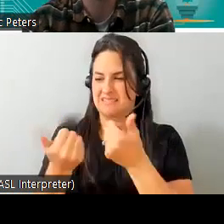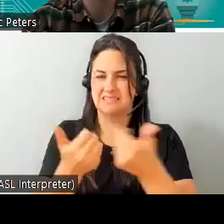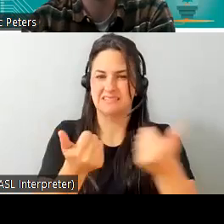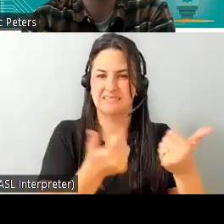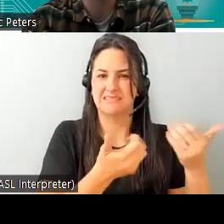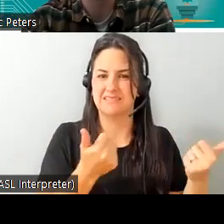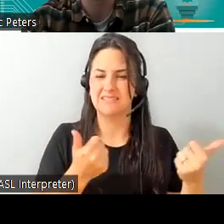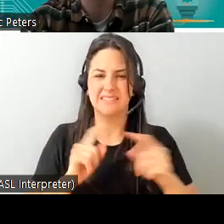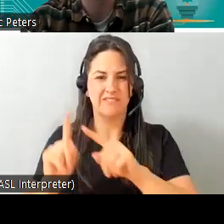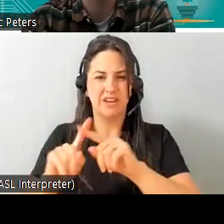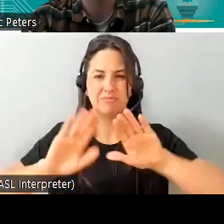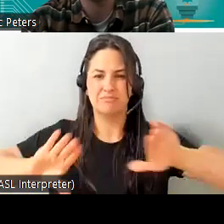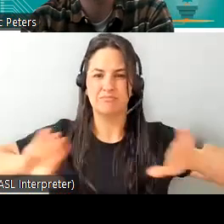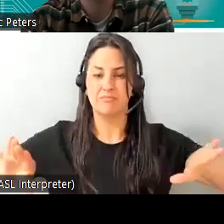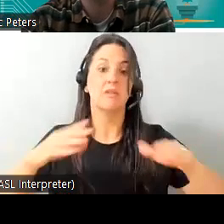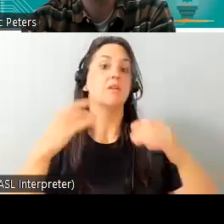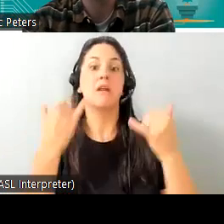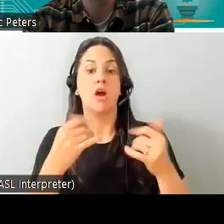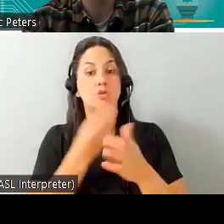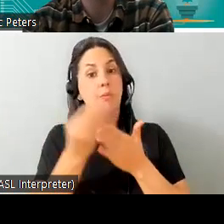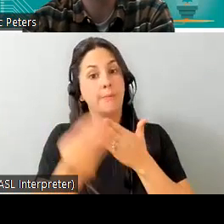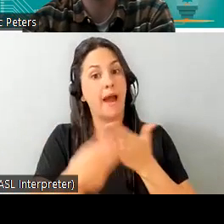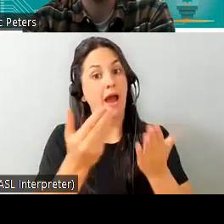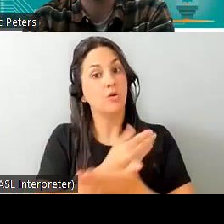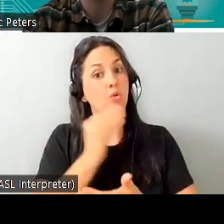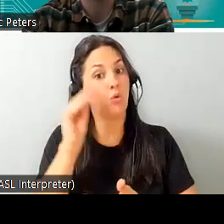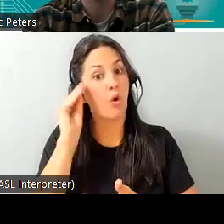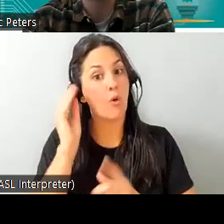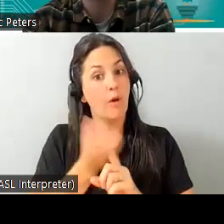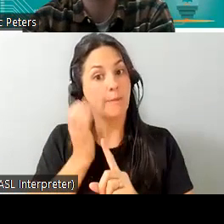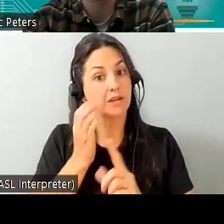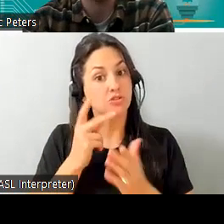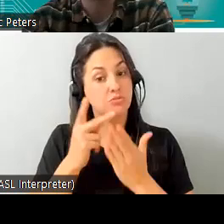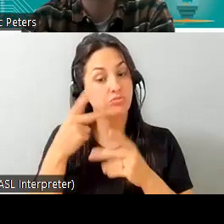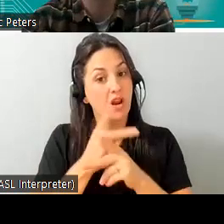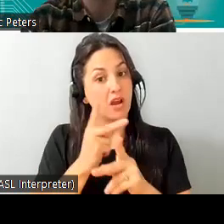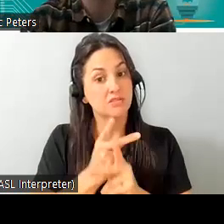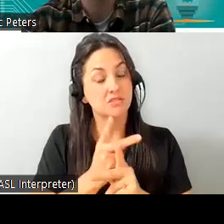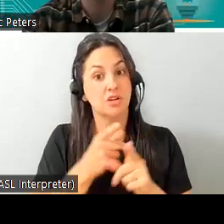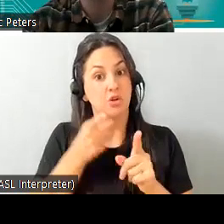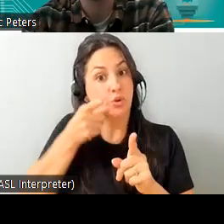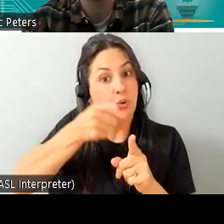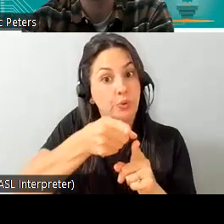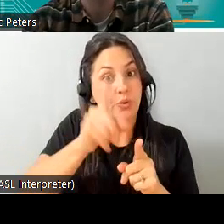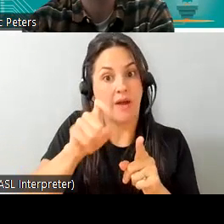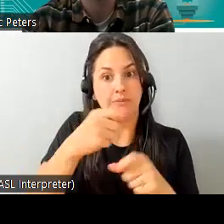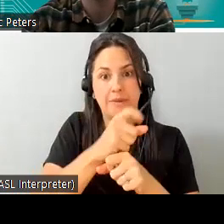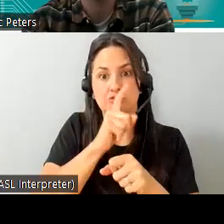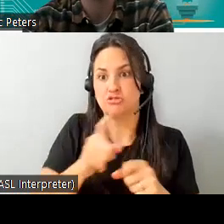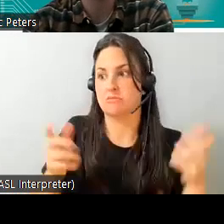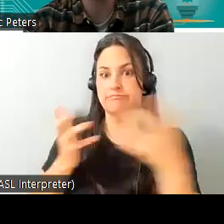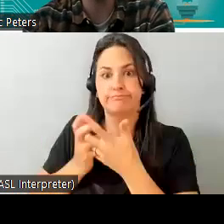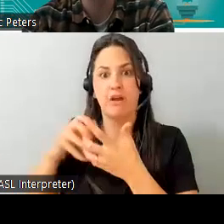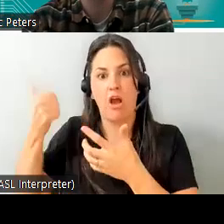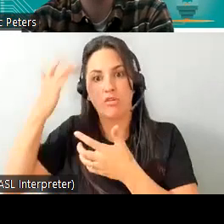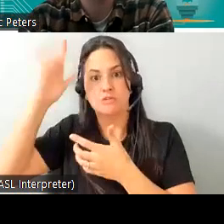is that when you buy a new home automation product you as the consumer have to make sure that's going to be compatible with the rest of your smart home network